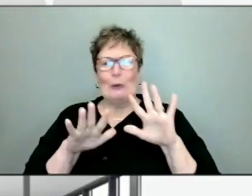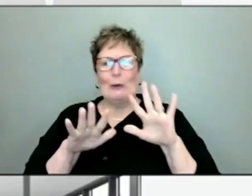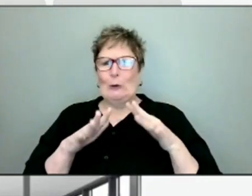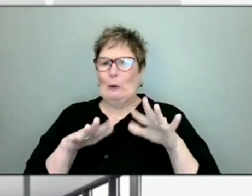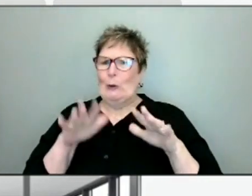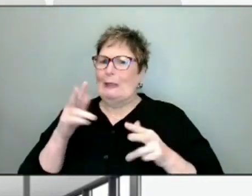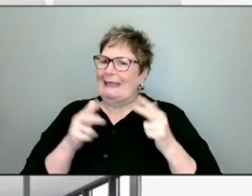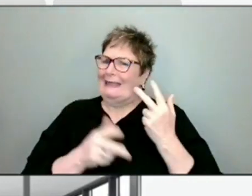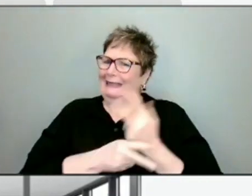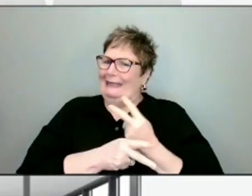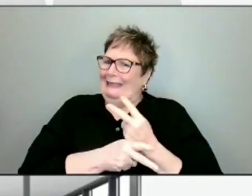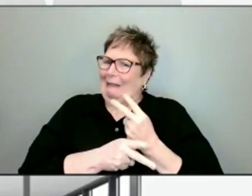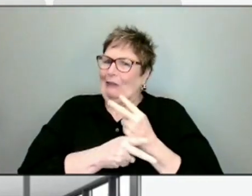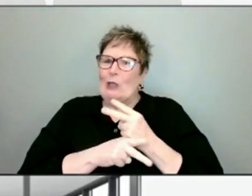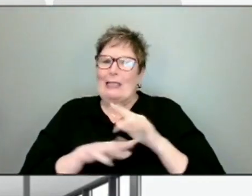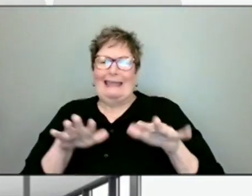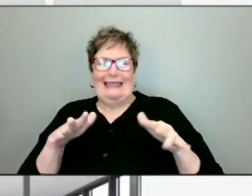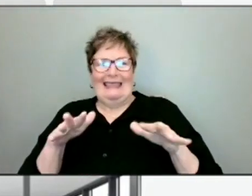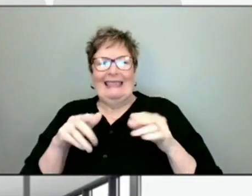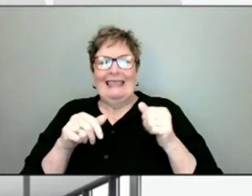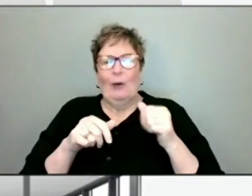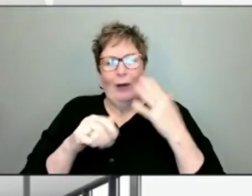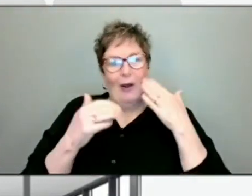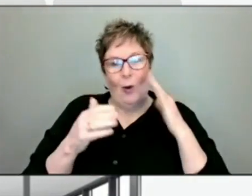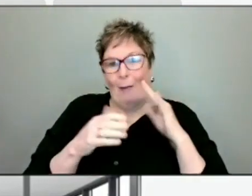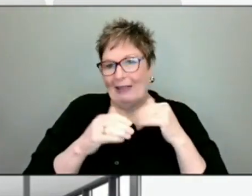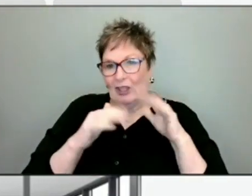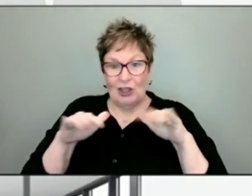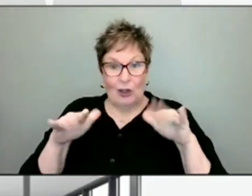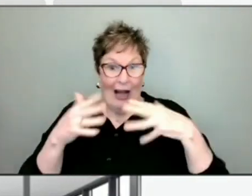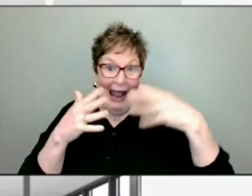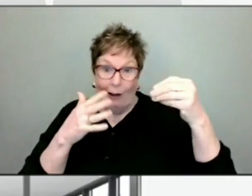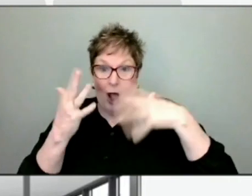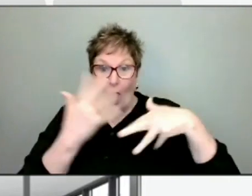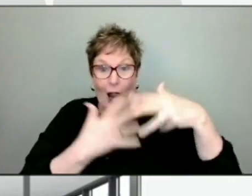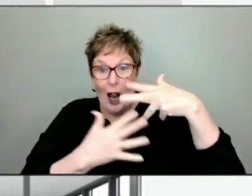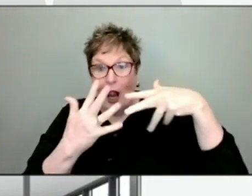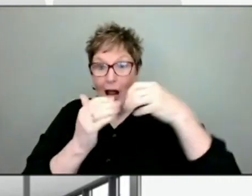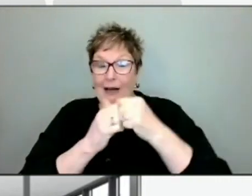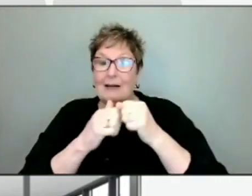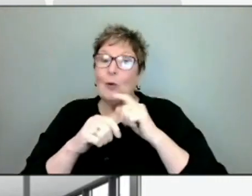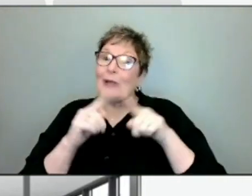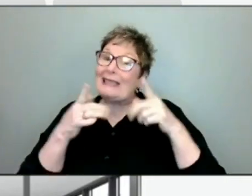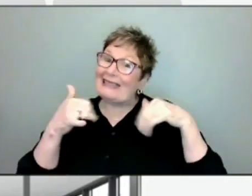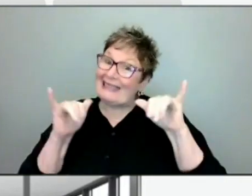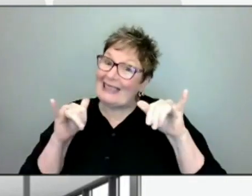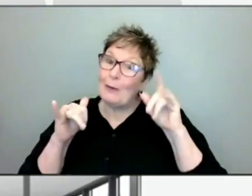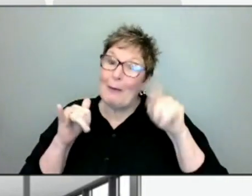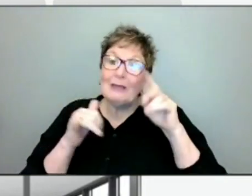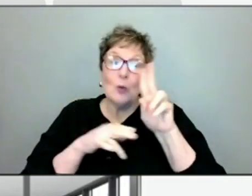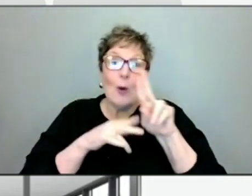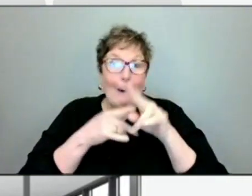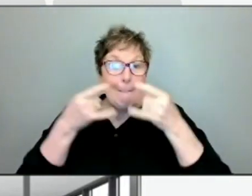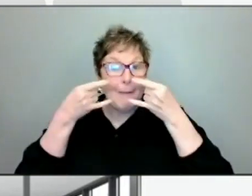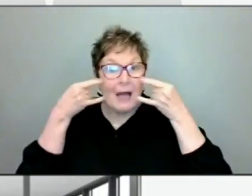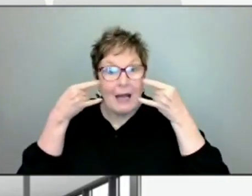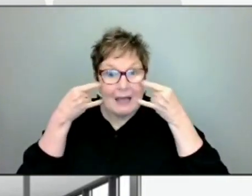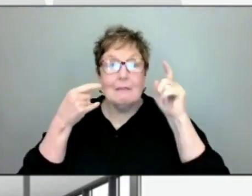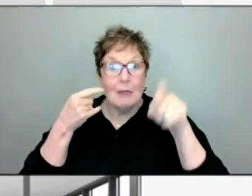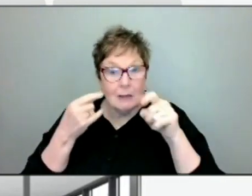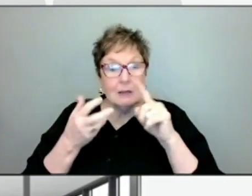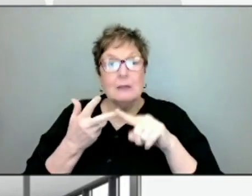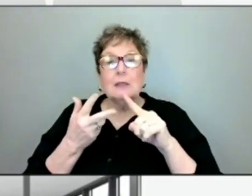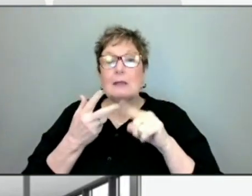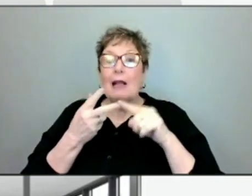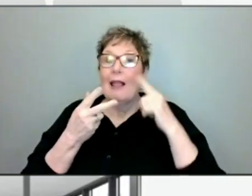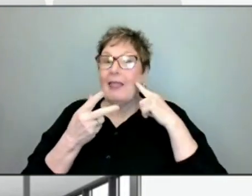cautious about how our children were out and about in the community. We still need people wearing masks, we still need you to think